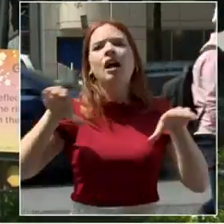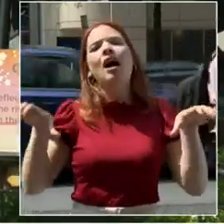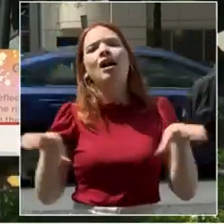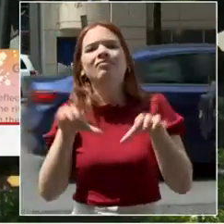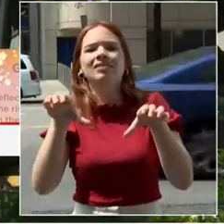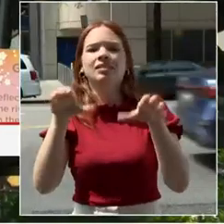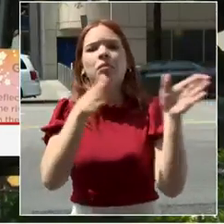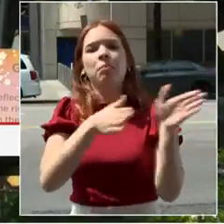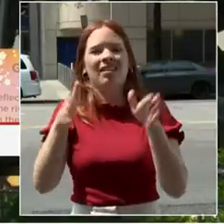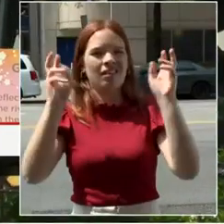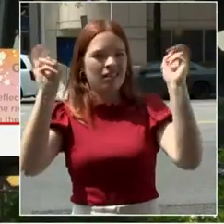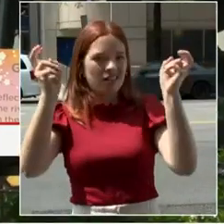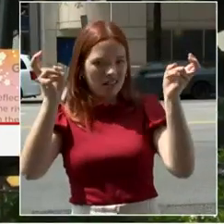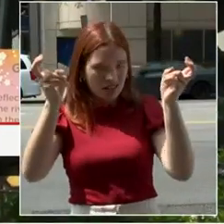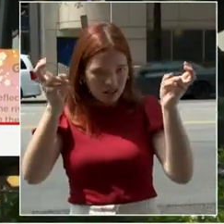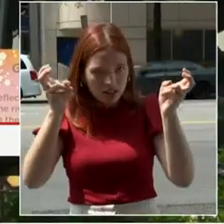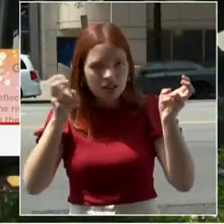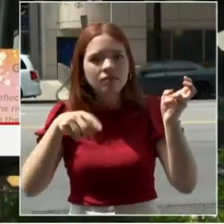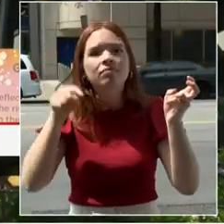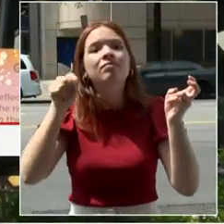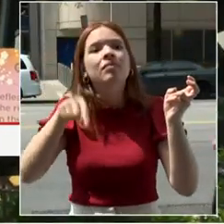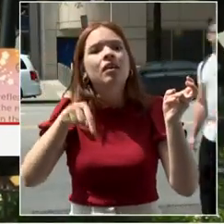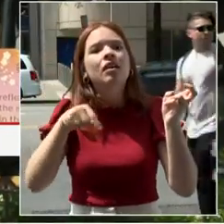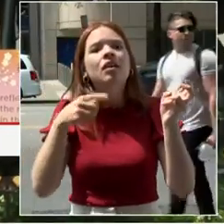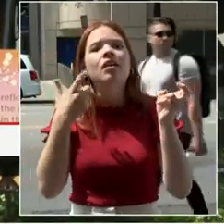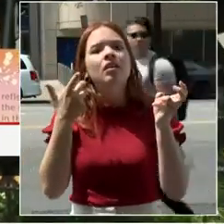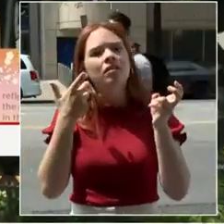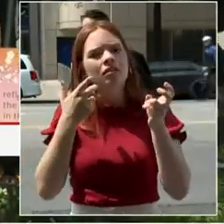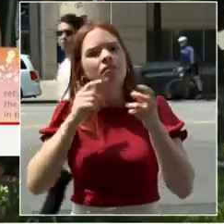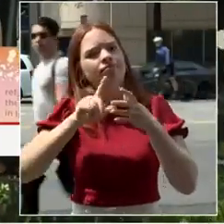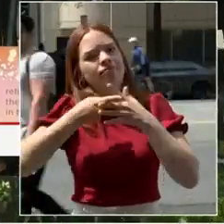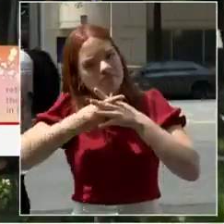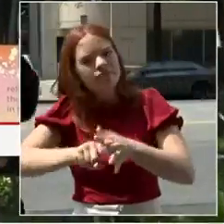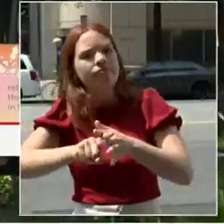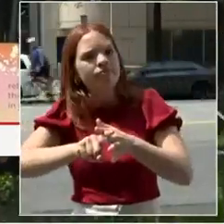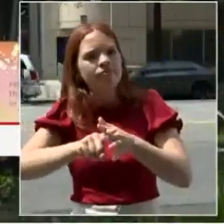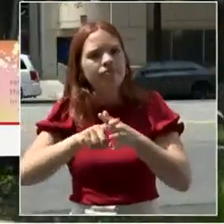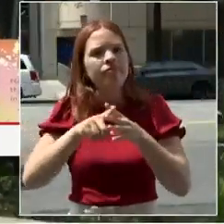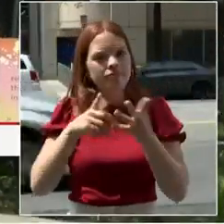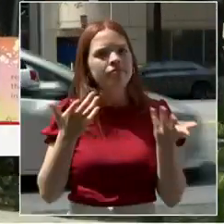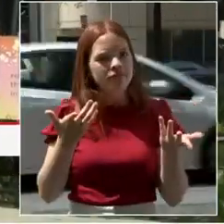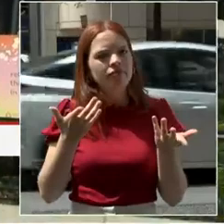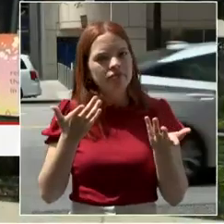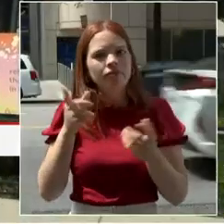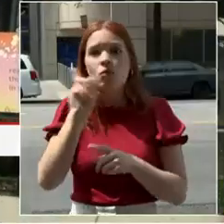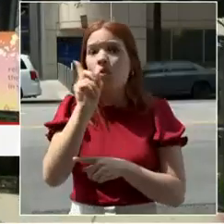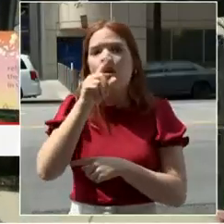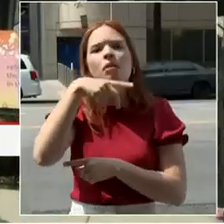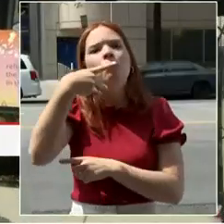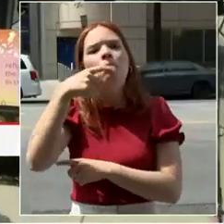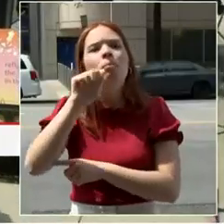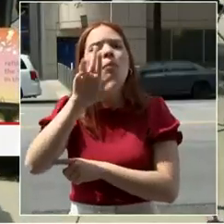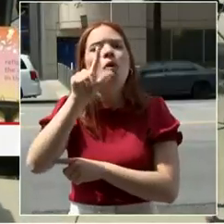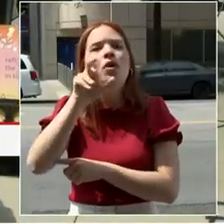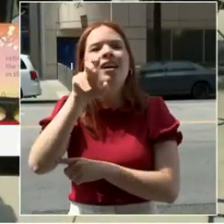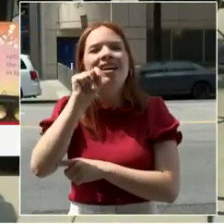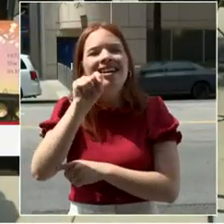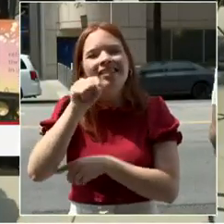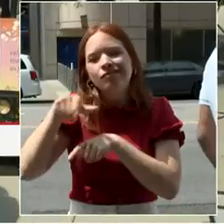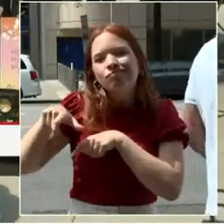at a park let, as you can see, that our office of planning helped to fund.